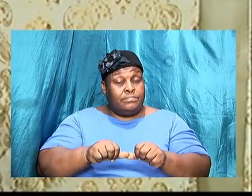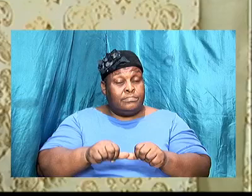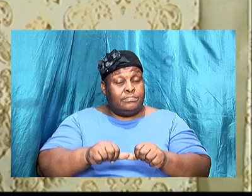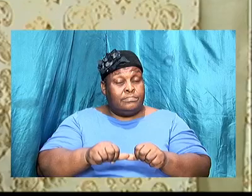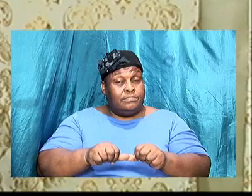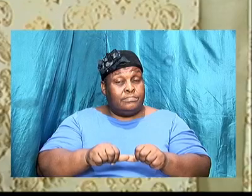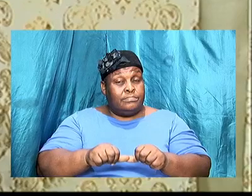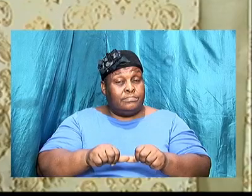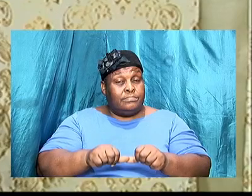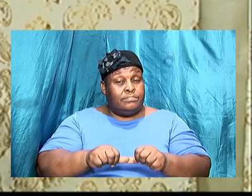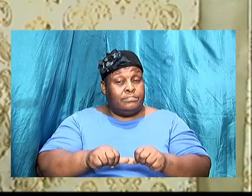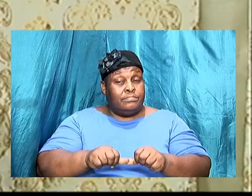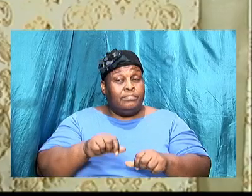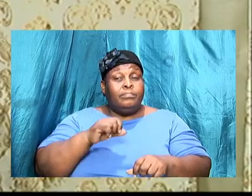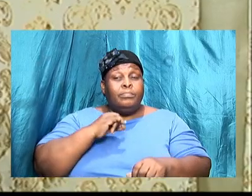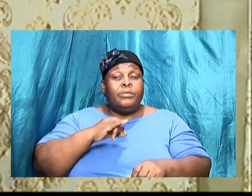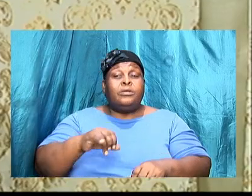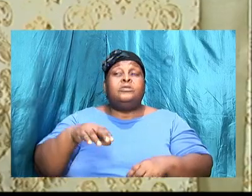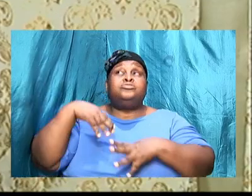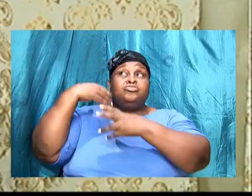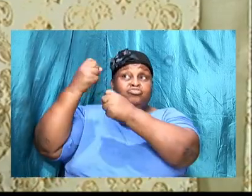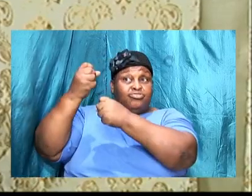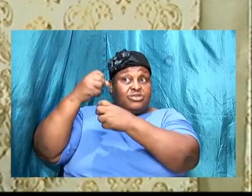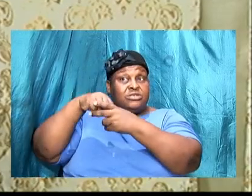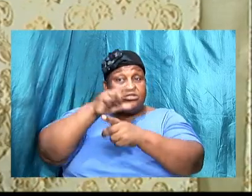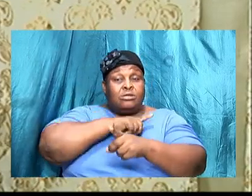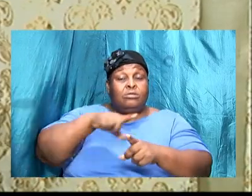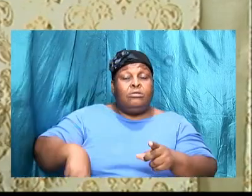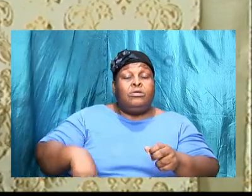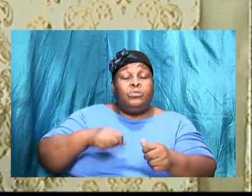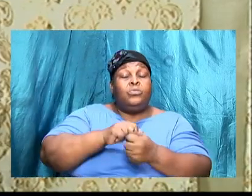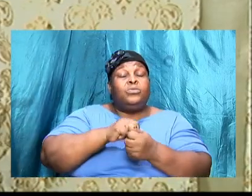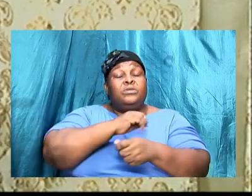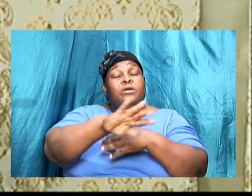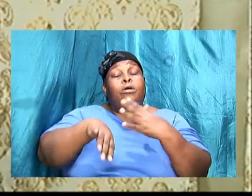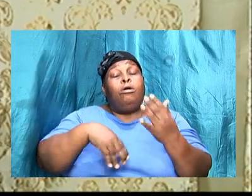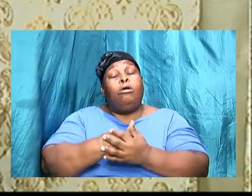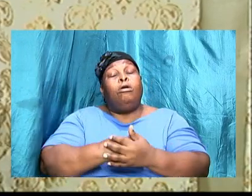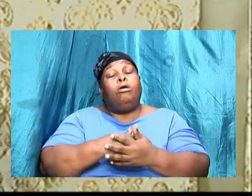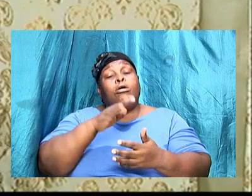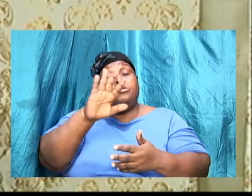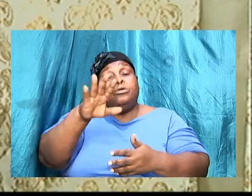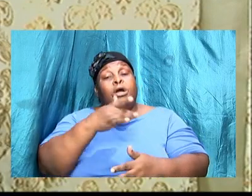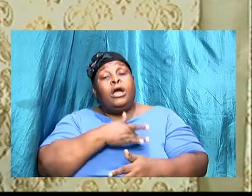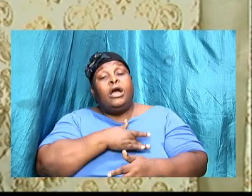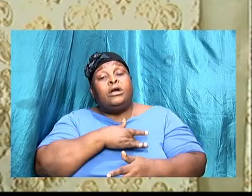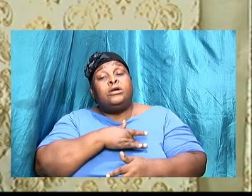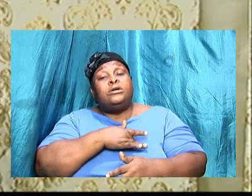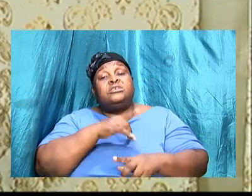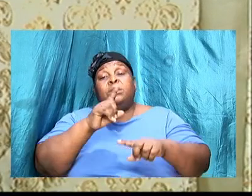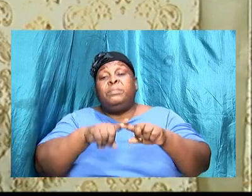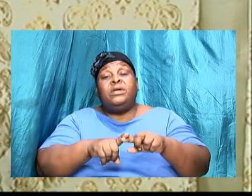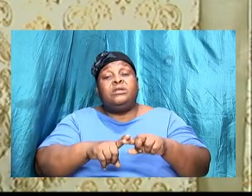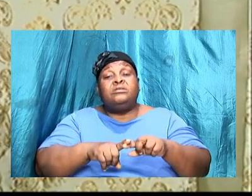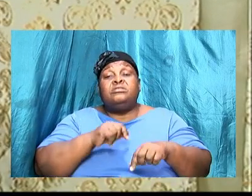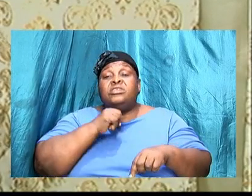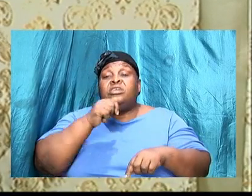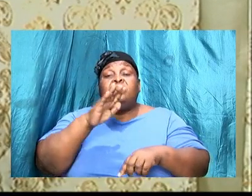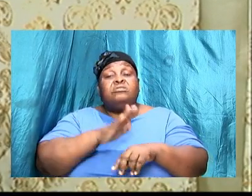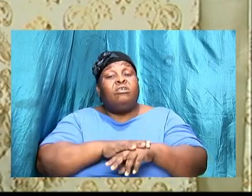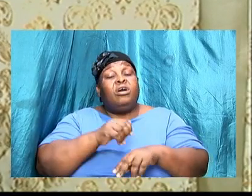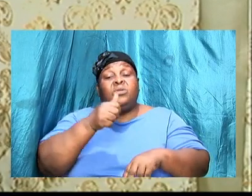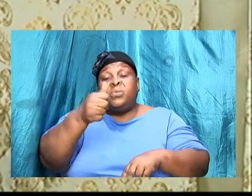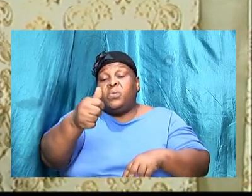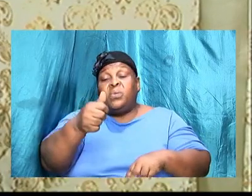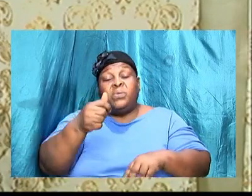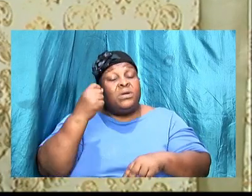is to trust in the Lord with all your heart lean not on your own understanding in all